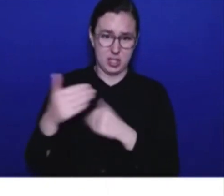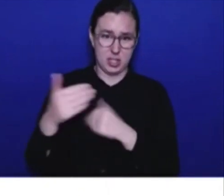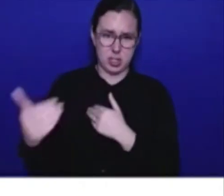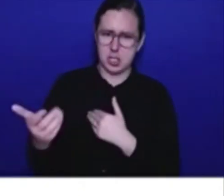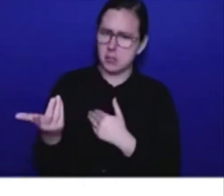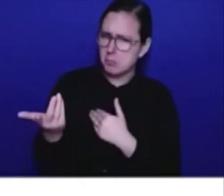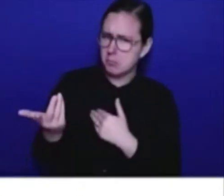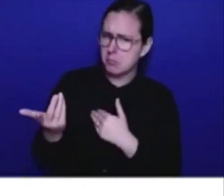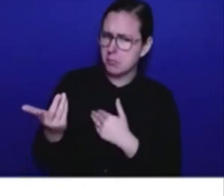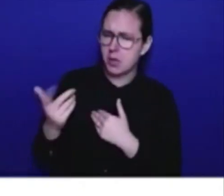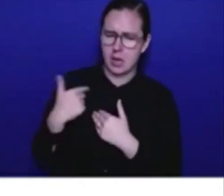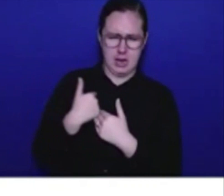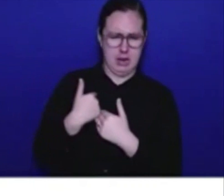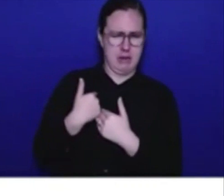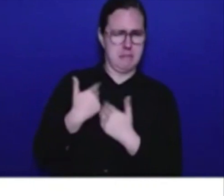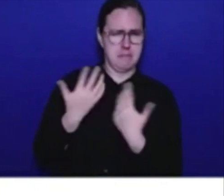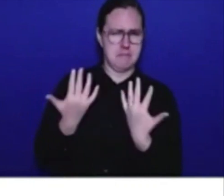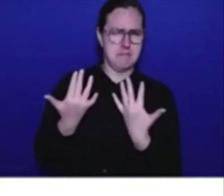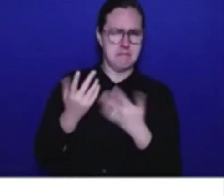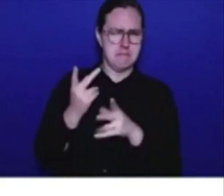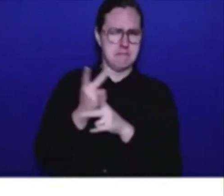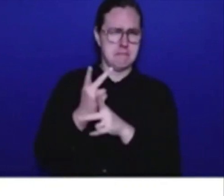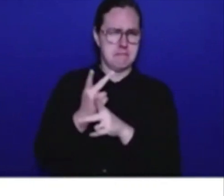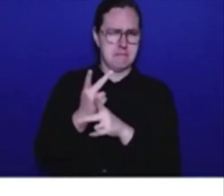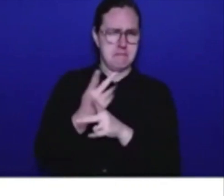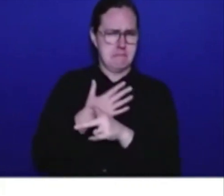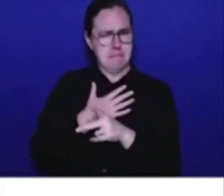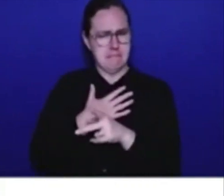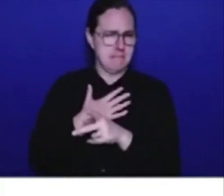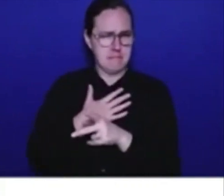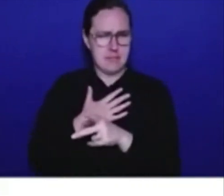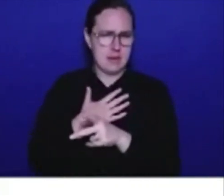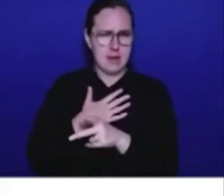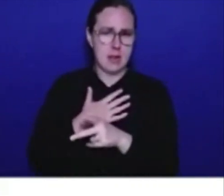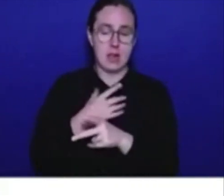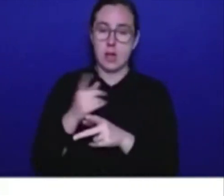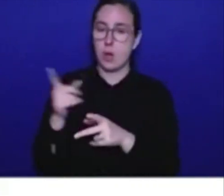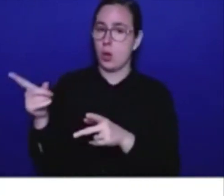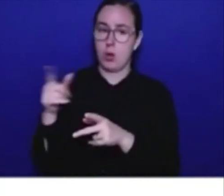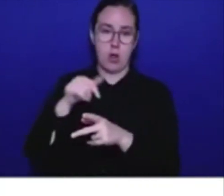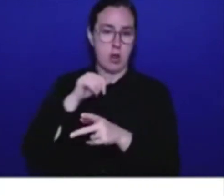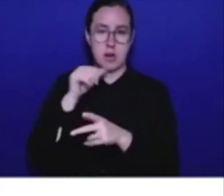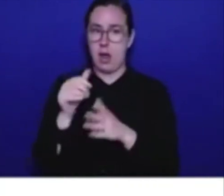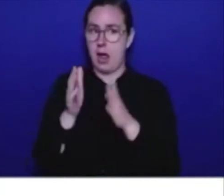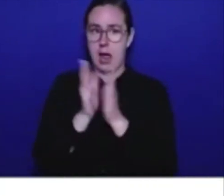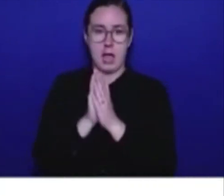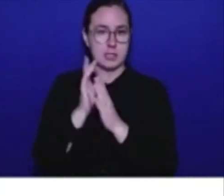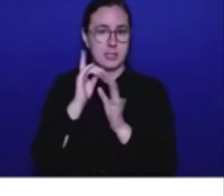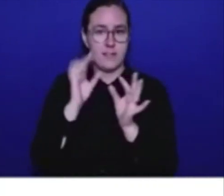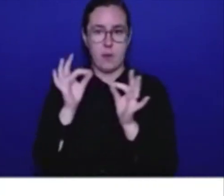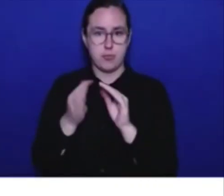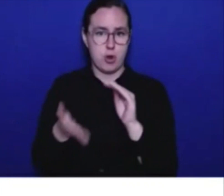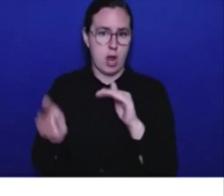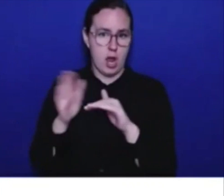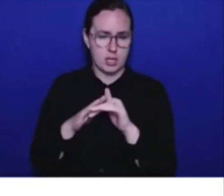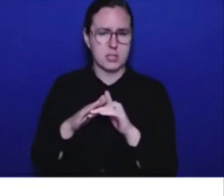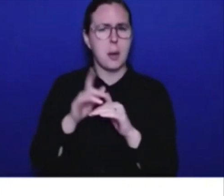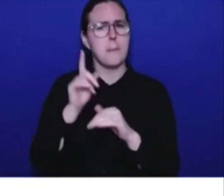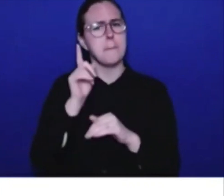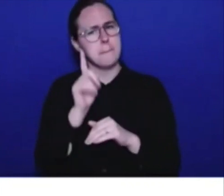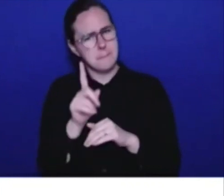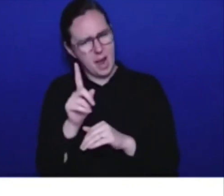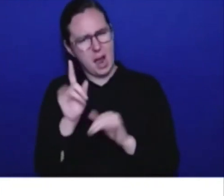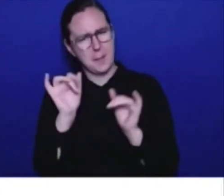I'm trying to figure out how it can not ask for a rate increase when it is projected to lose money this year.